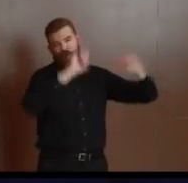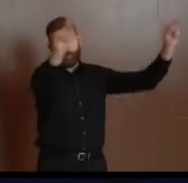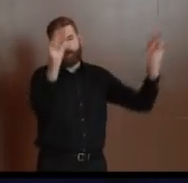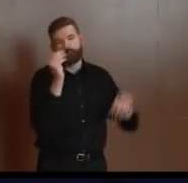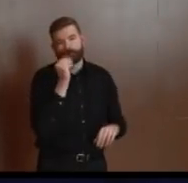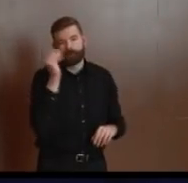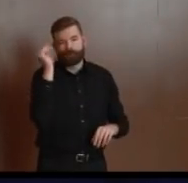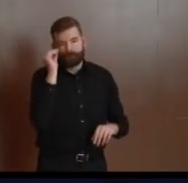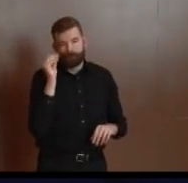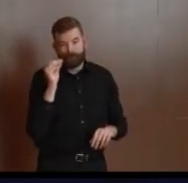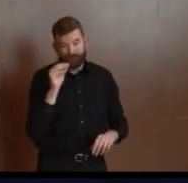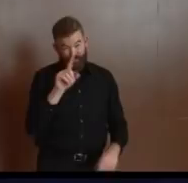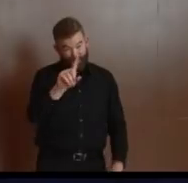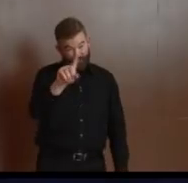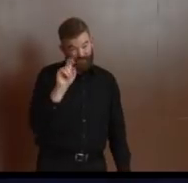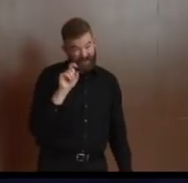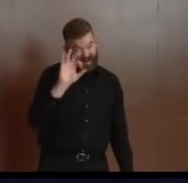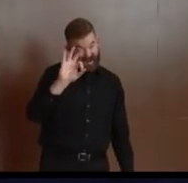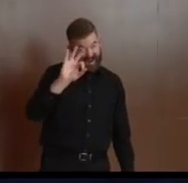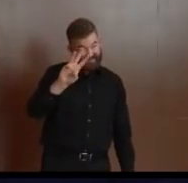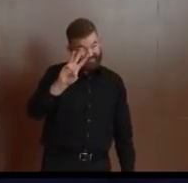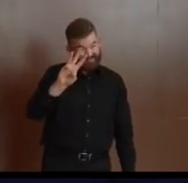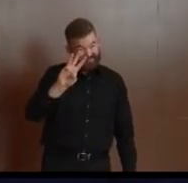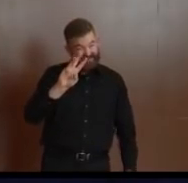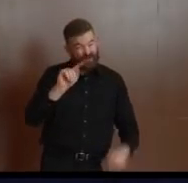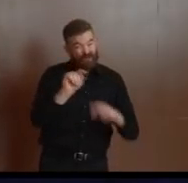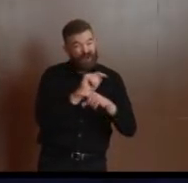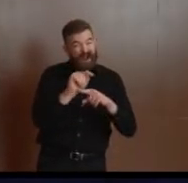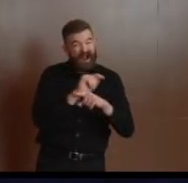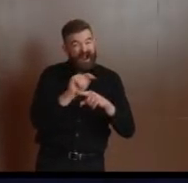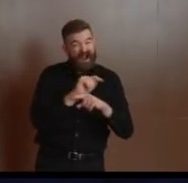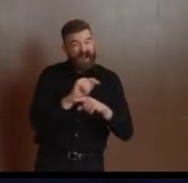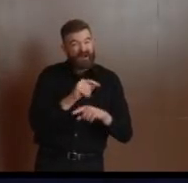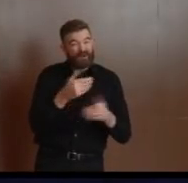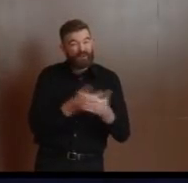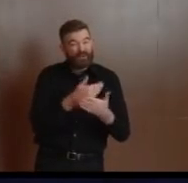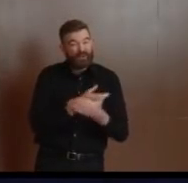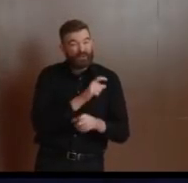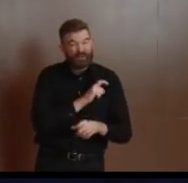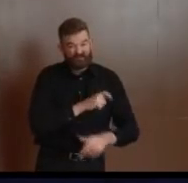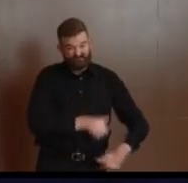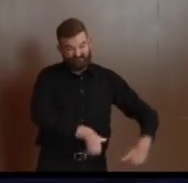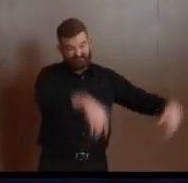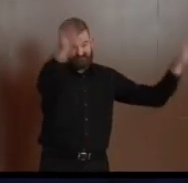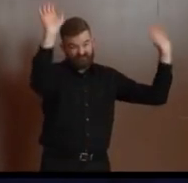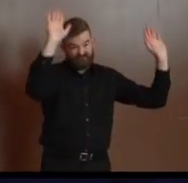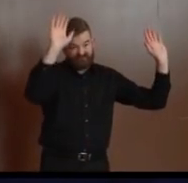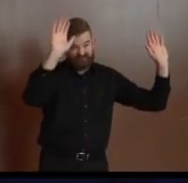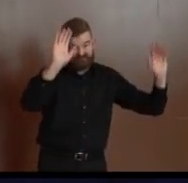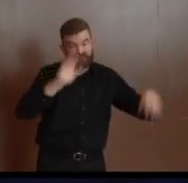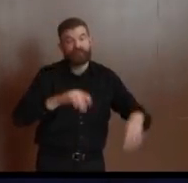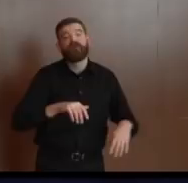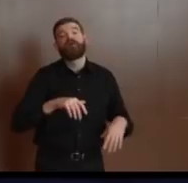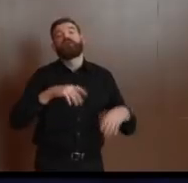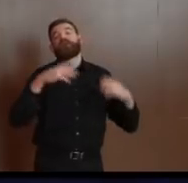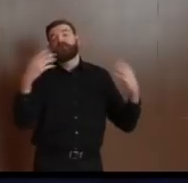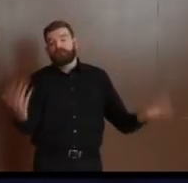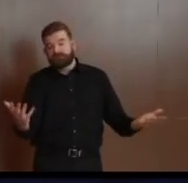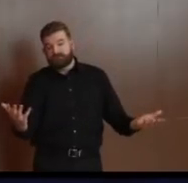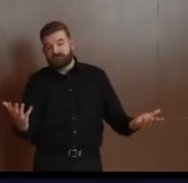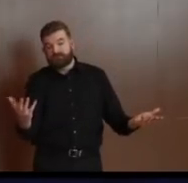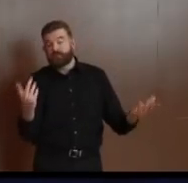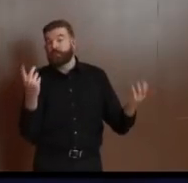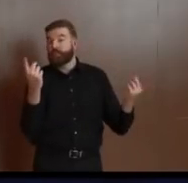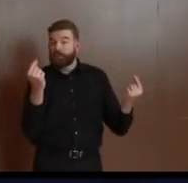not an easy decision. They all went home with a laptop and we'll be doing, to the extent that they can, all of the blocks of instruction, just